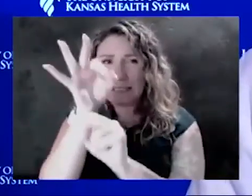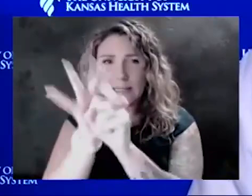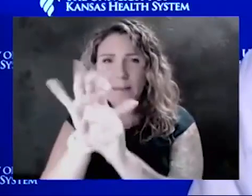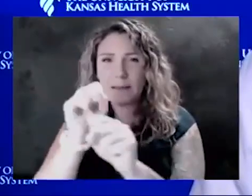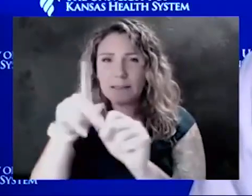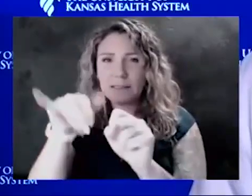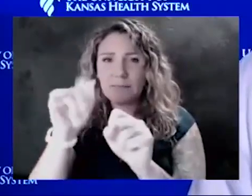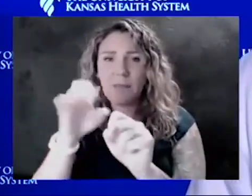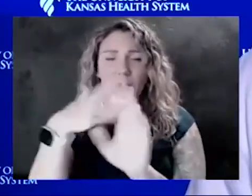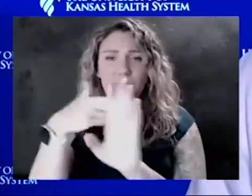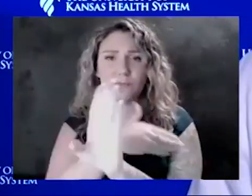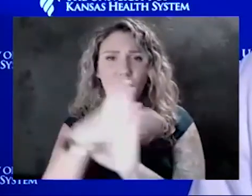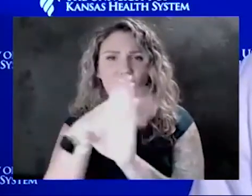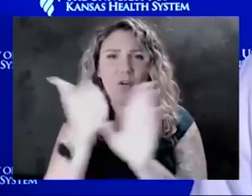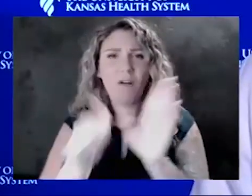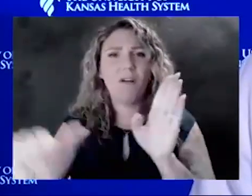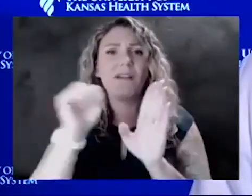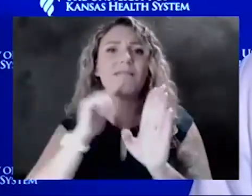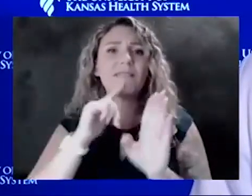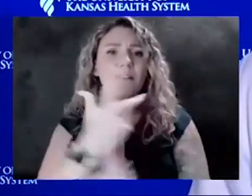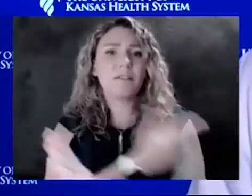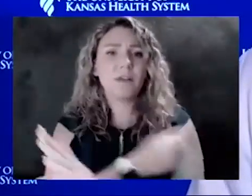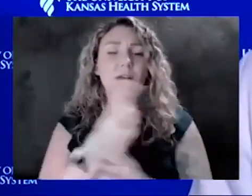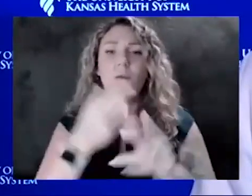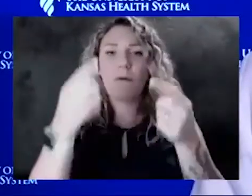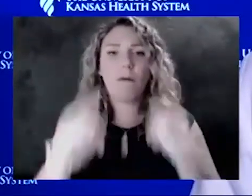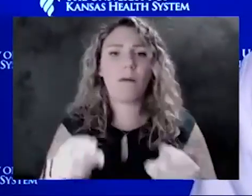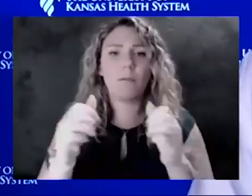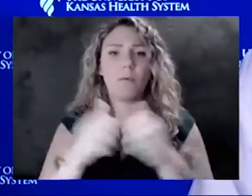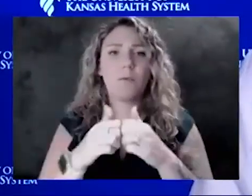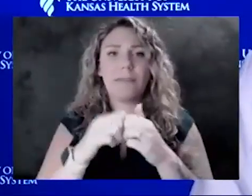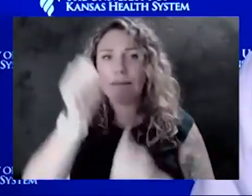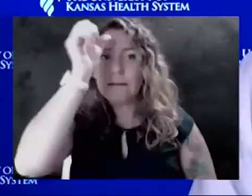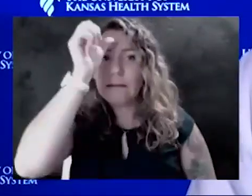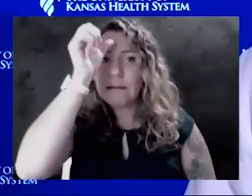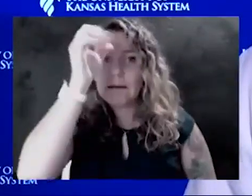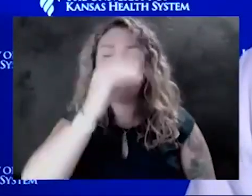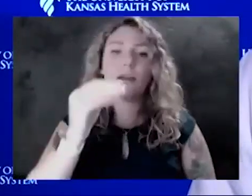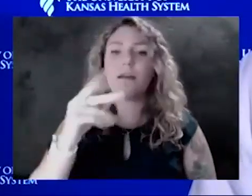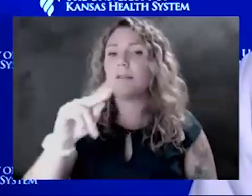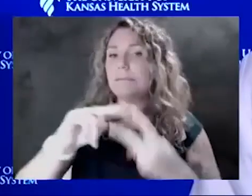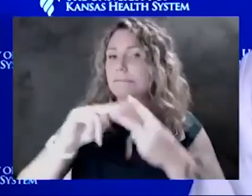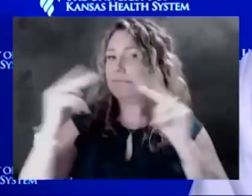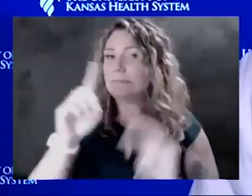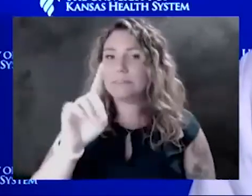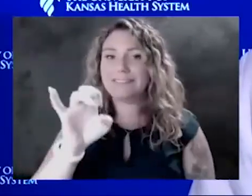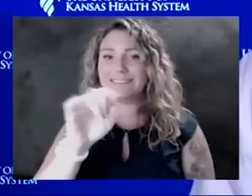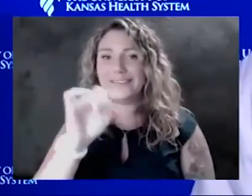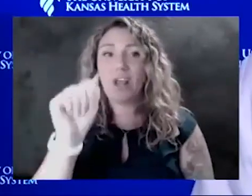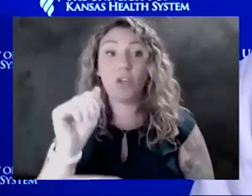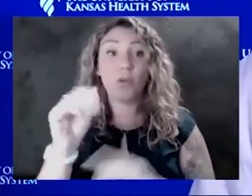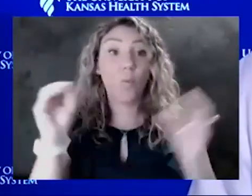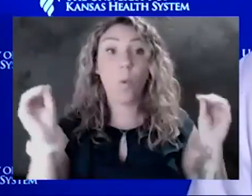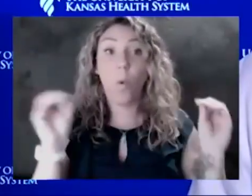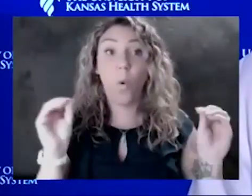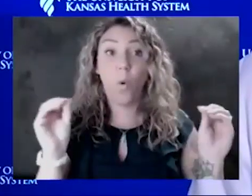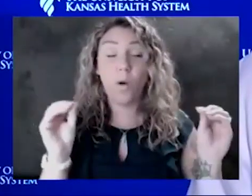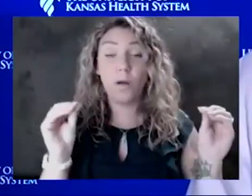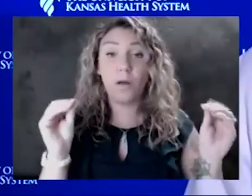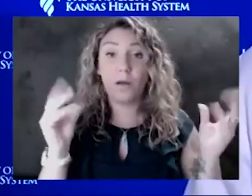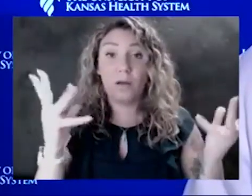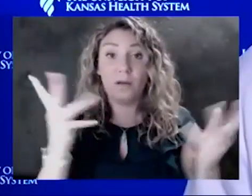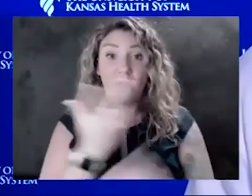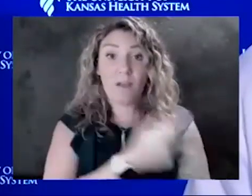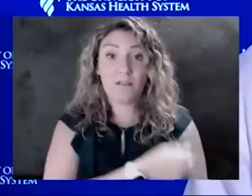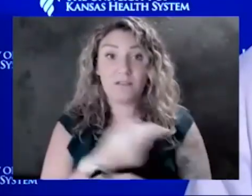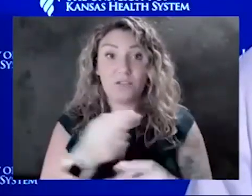If you look at what went on with India and the Delta variant, there was absolutely no vaccines at that time in India.